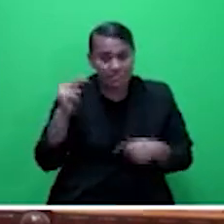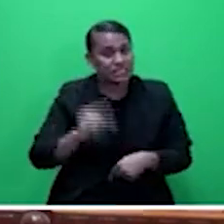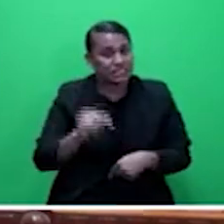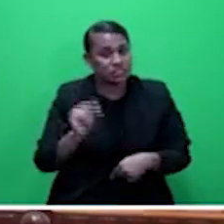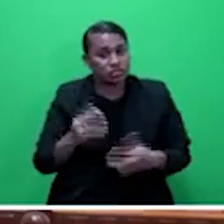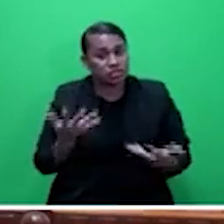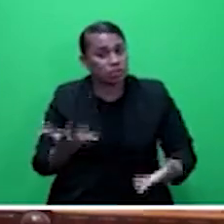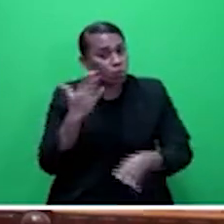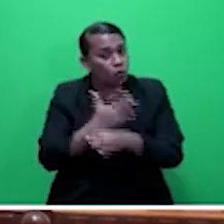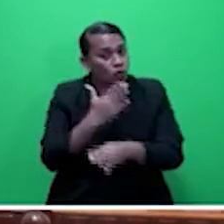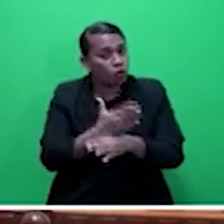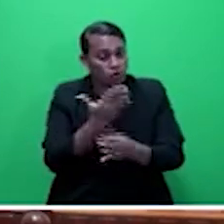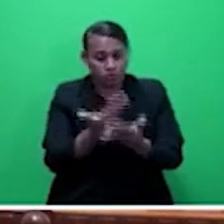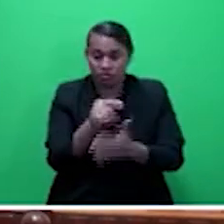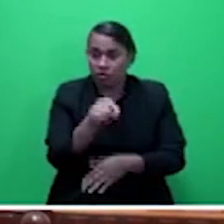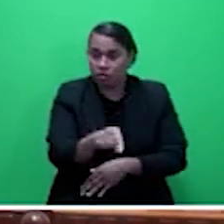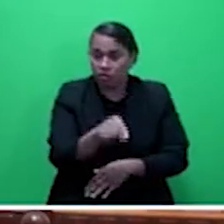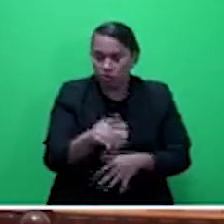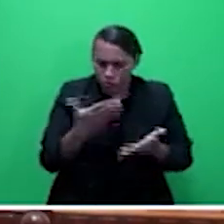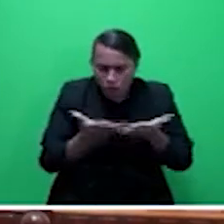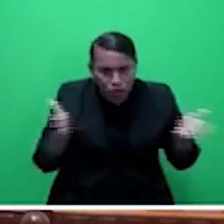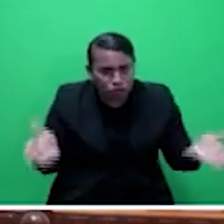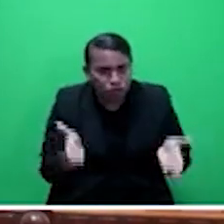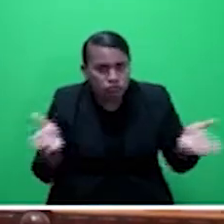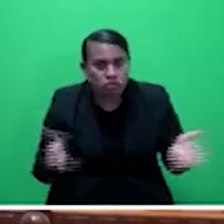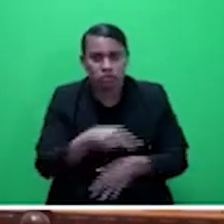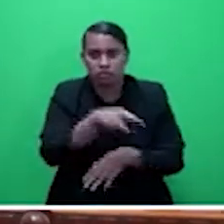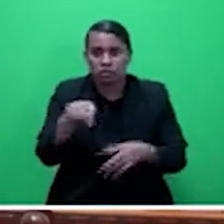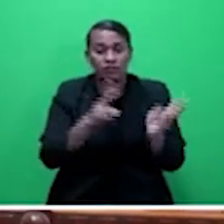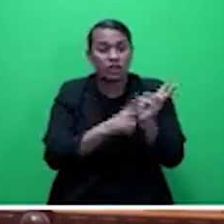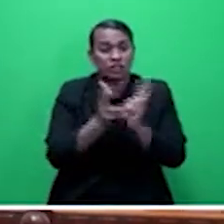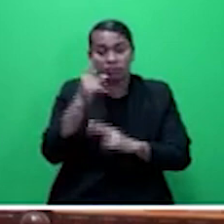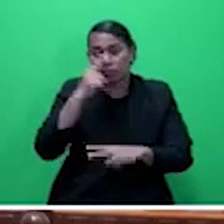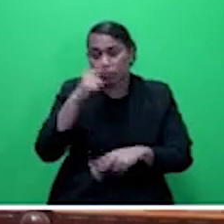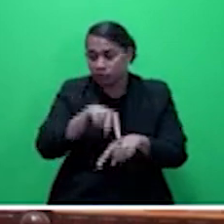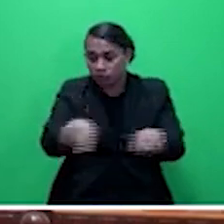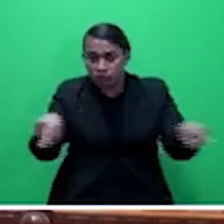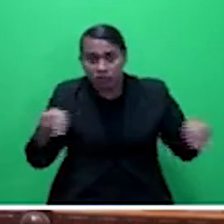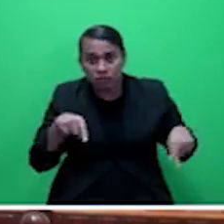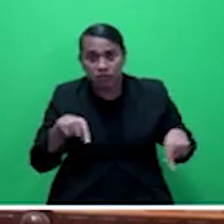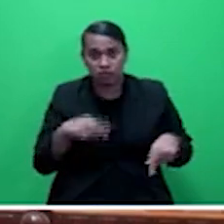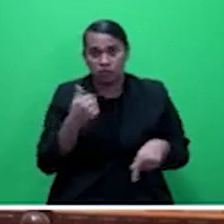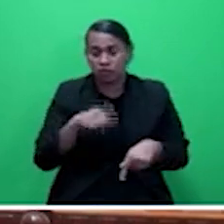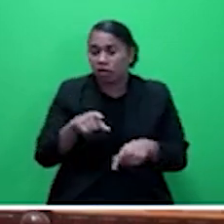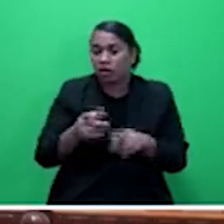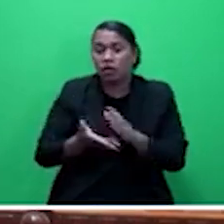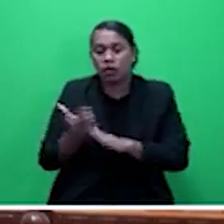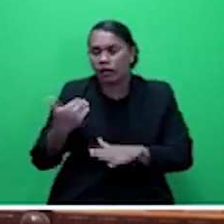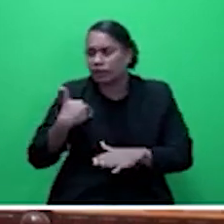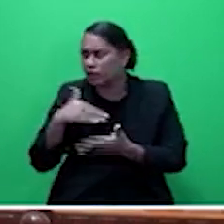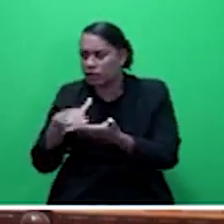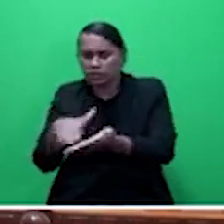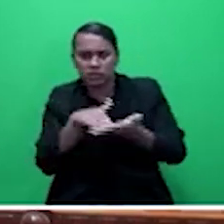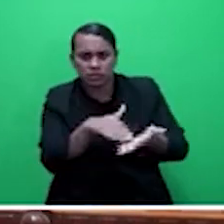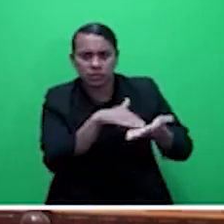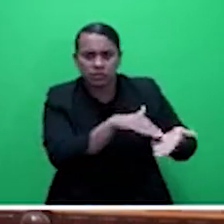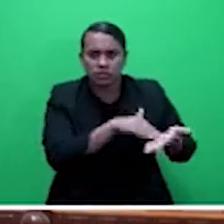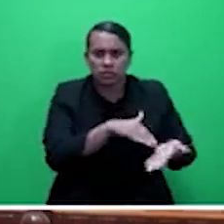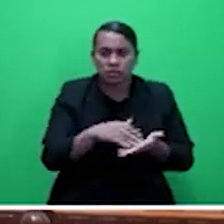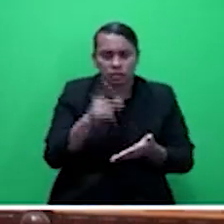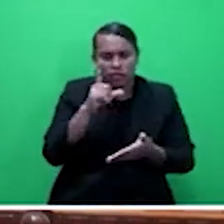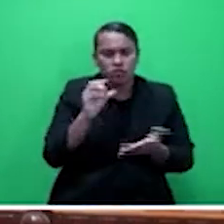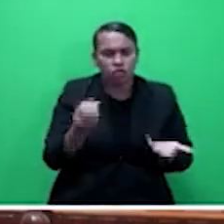encourage our villagers and help them to bring their community hall up to